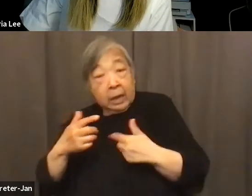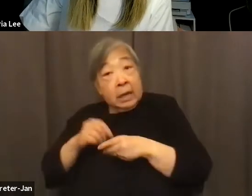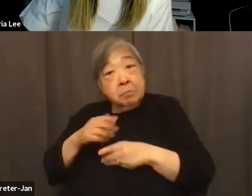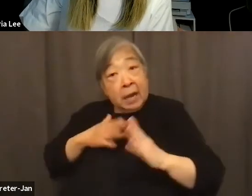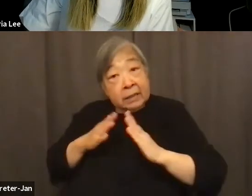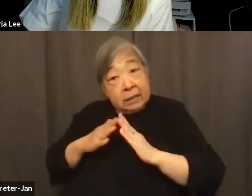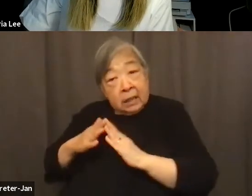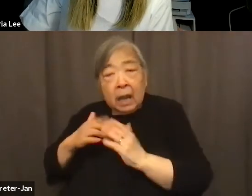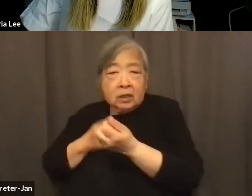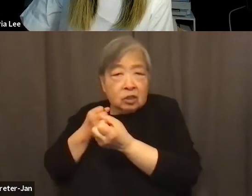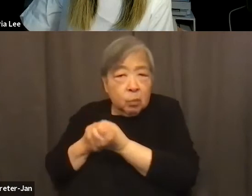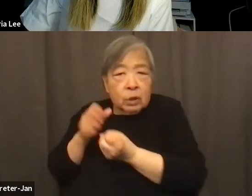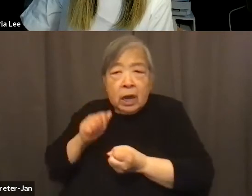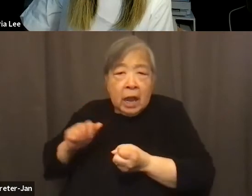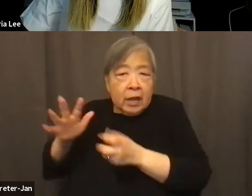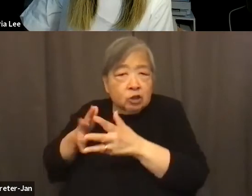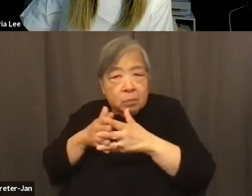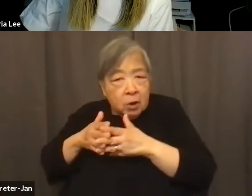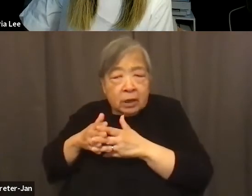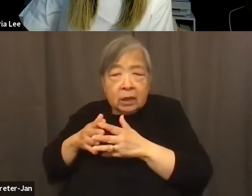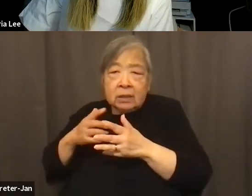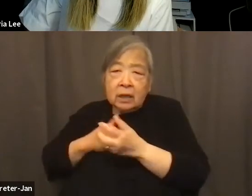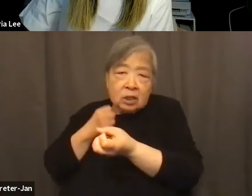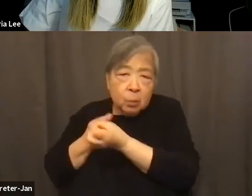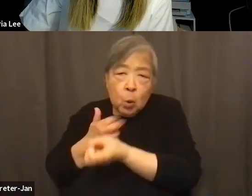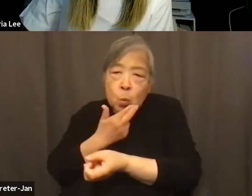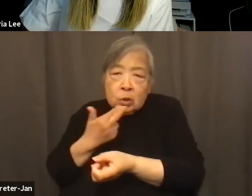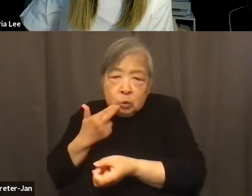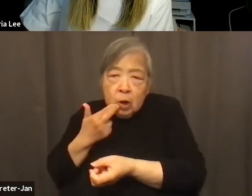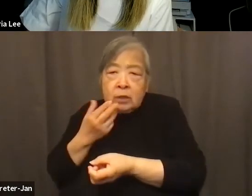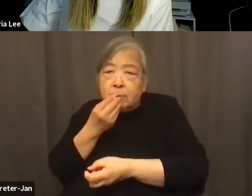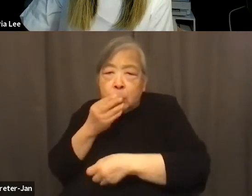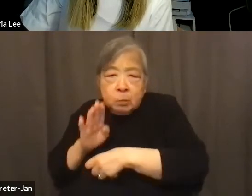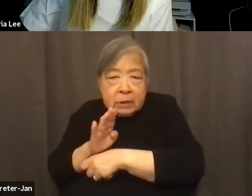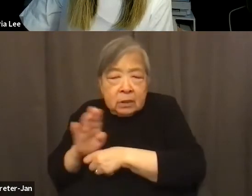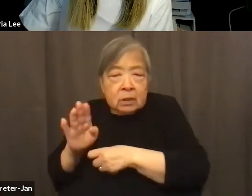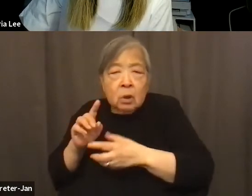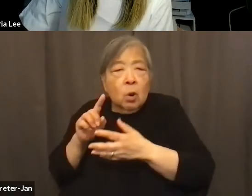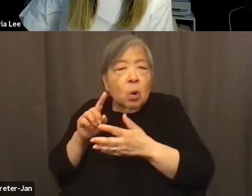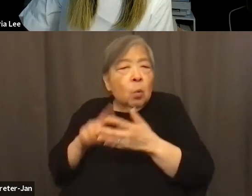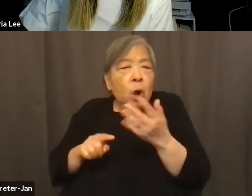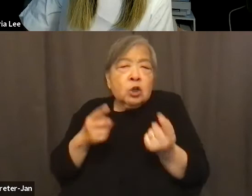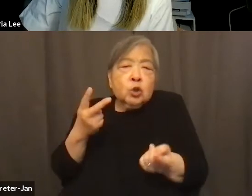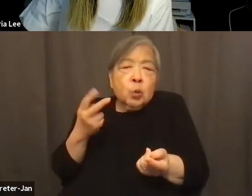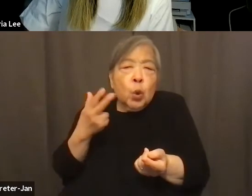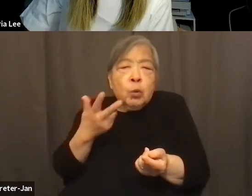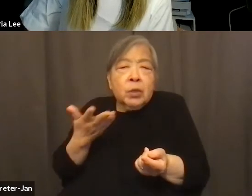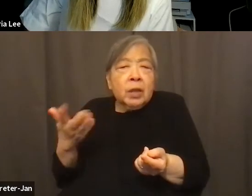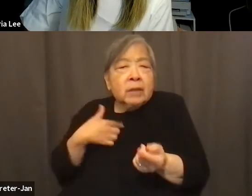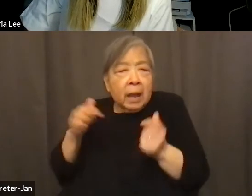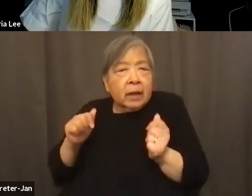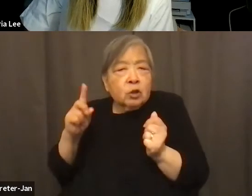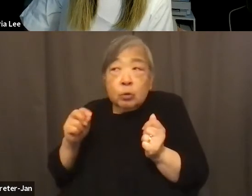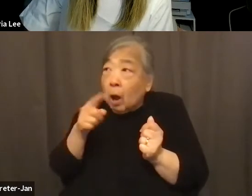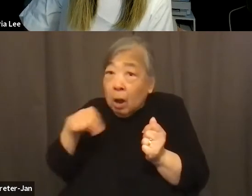to support Asian Americans, and specifically restaurants and food businesses. What are two or three actionable things that folks can